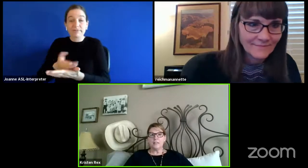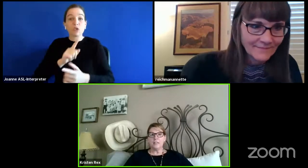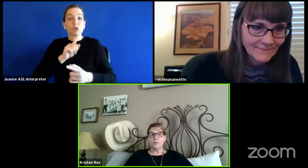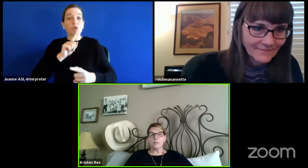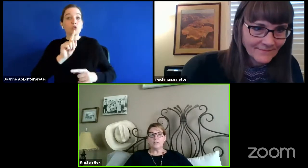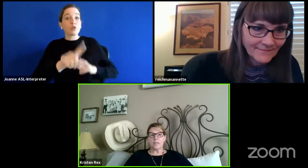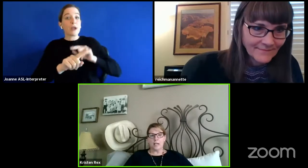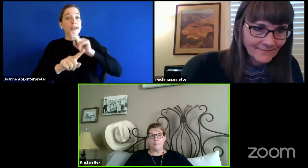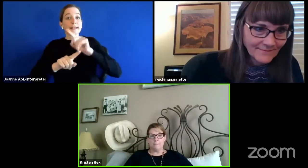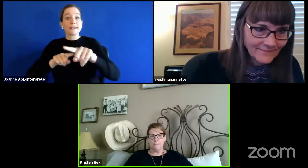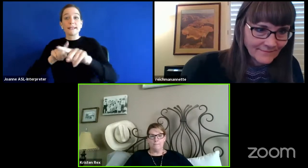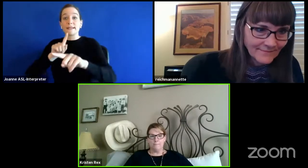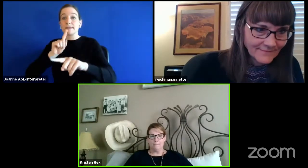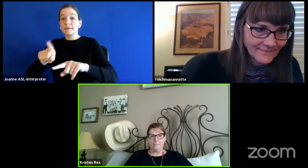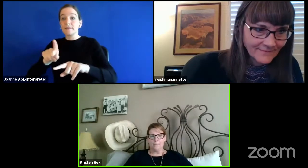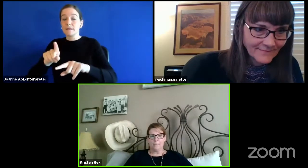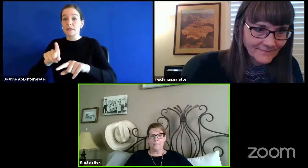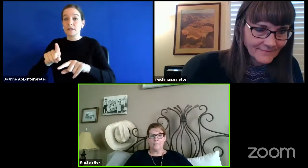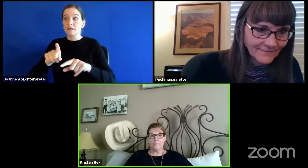in real time.